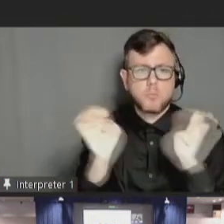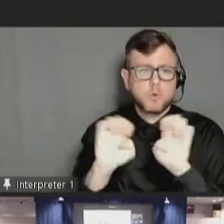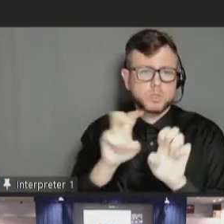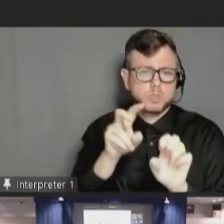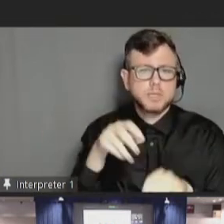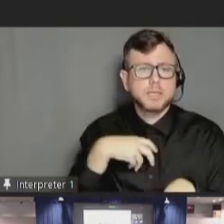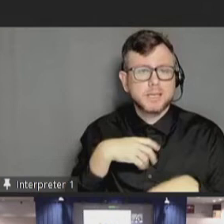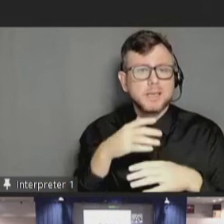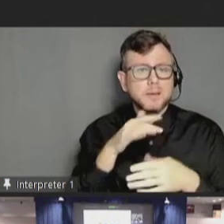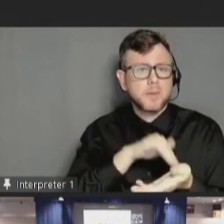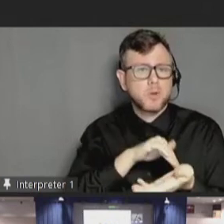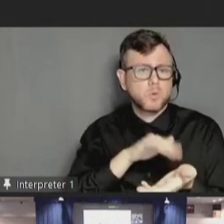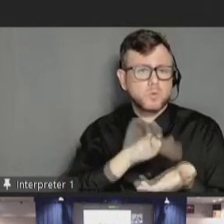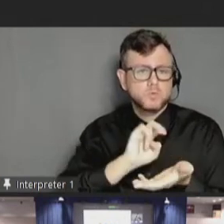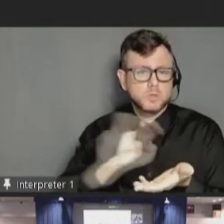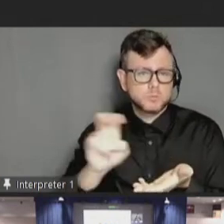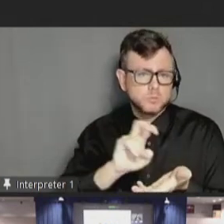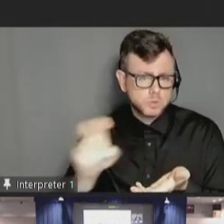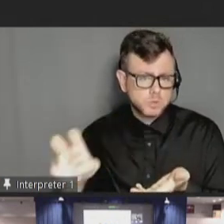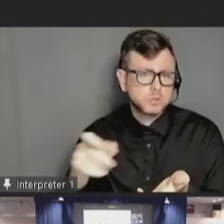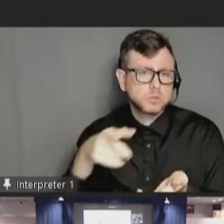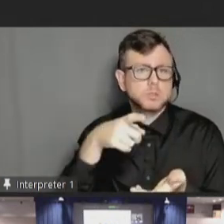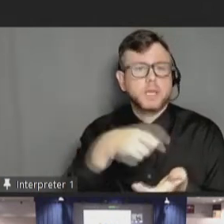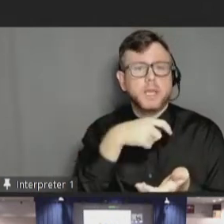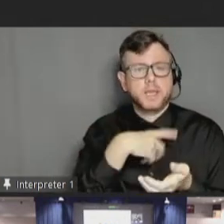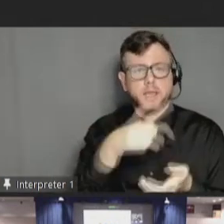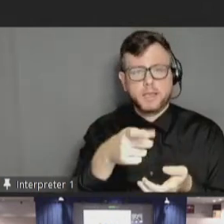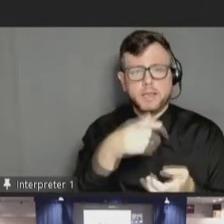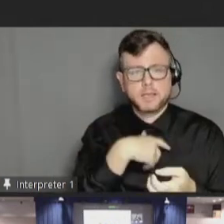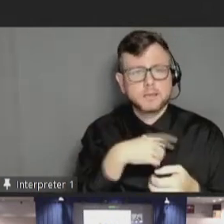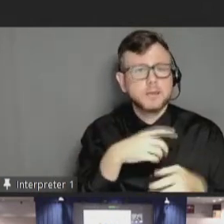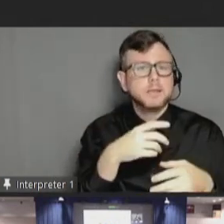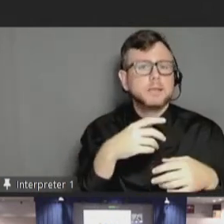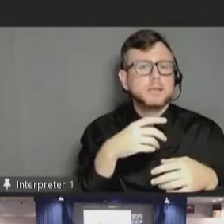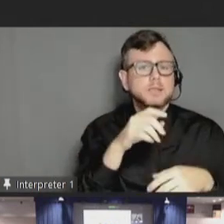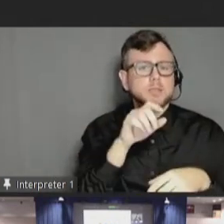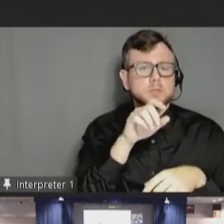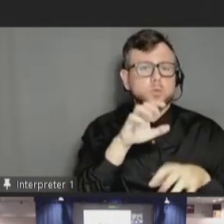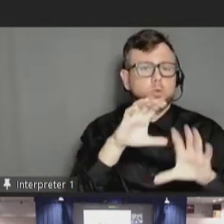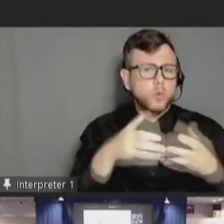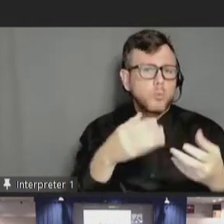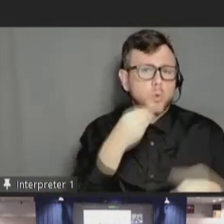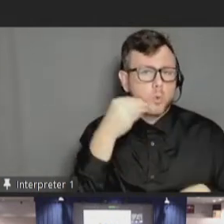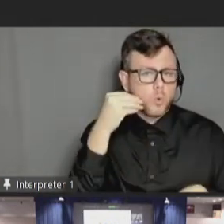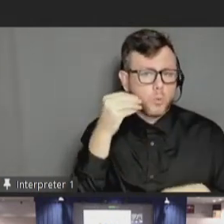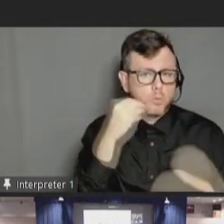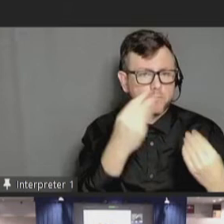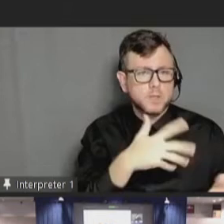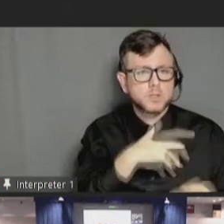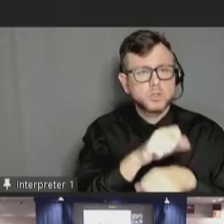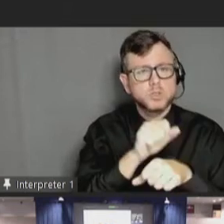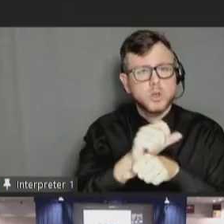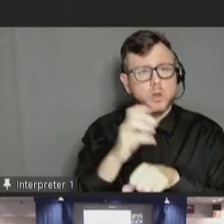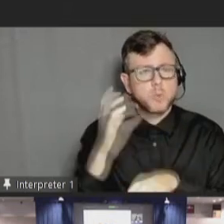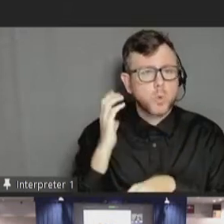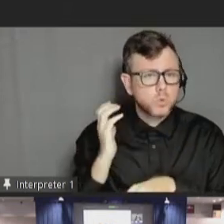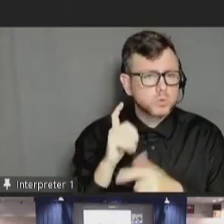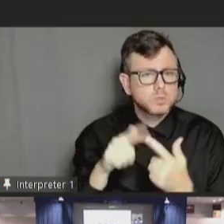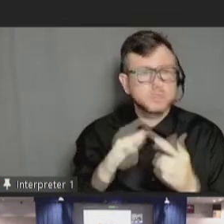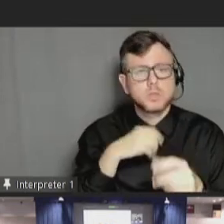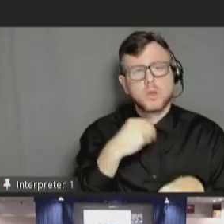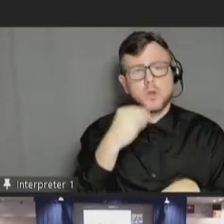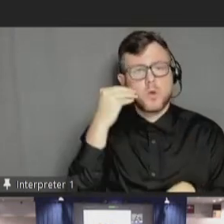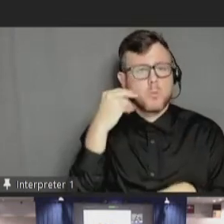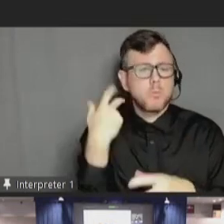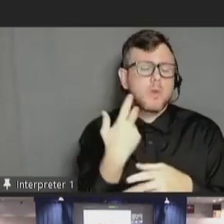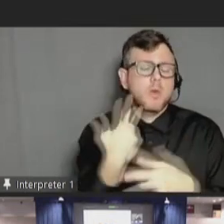providers such as group home providers, job coaches, home health aides, personal care attendants in vaccine